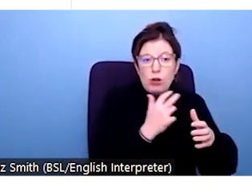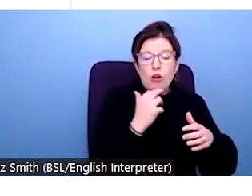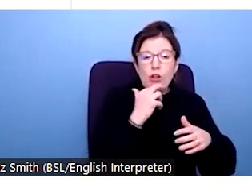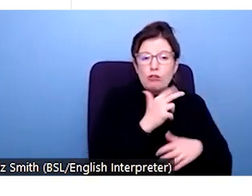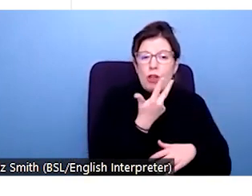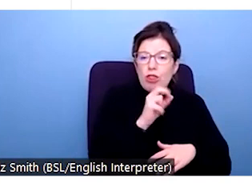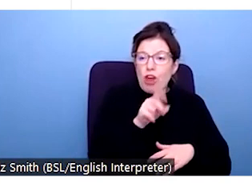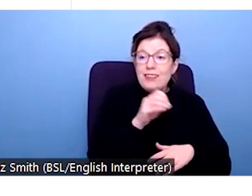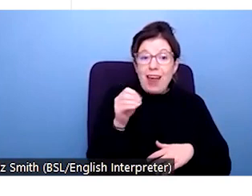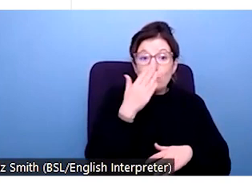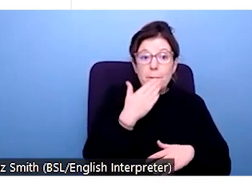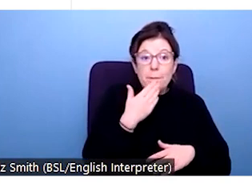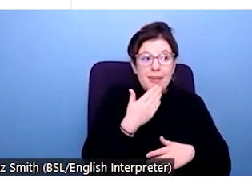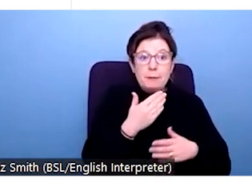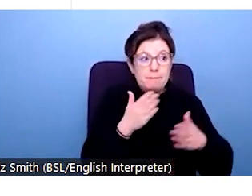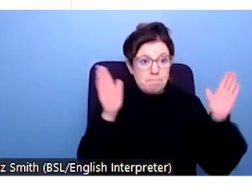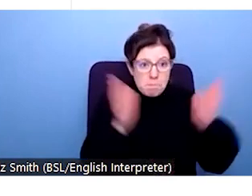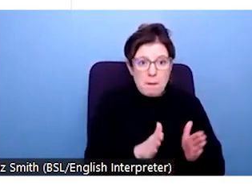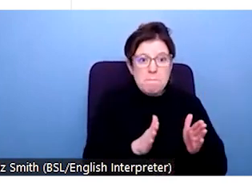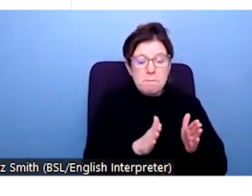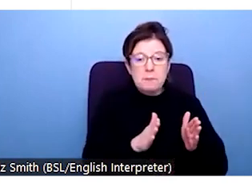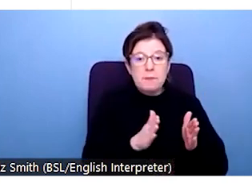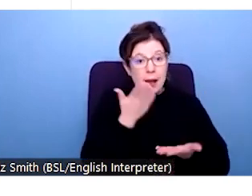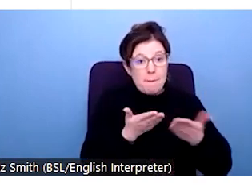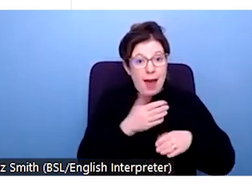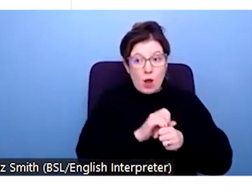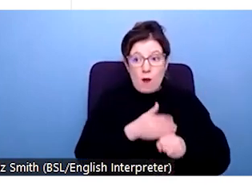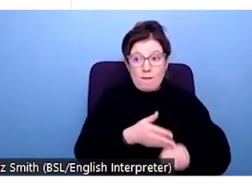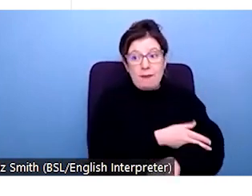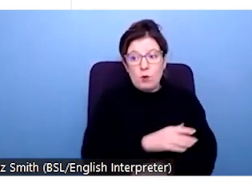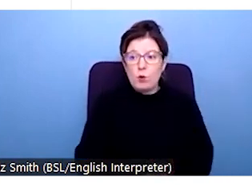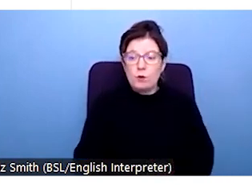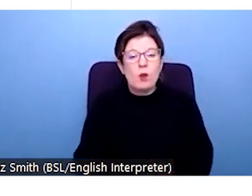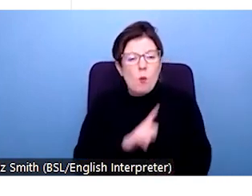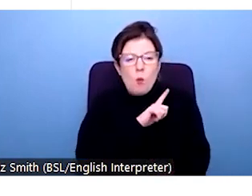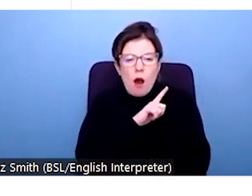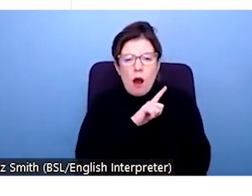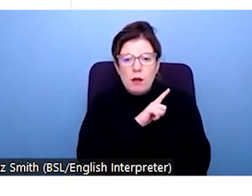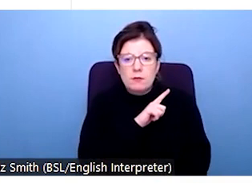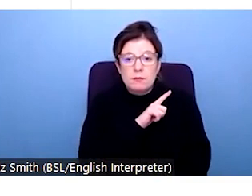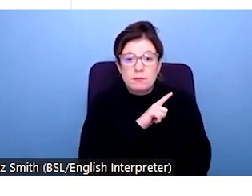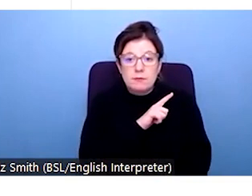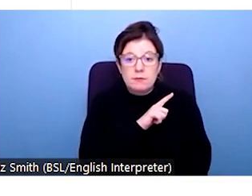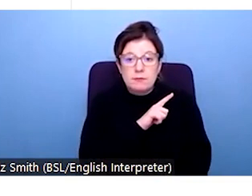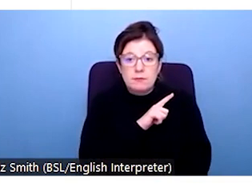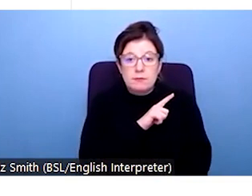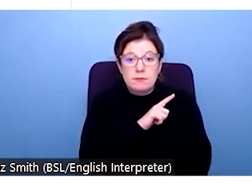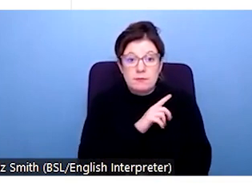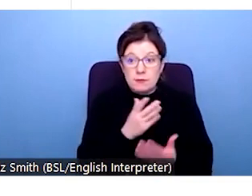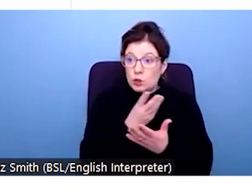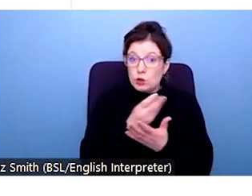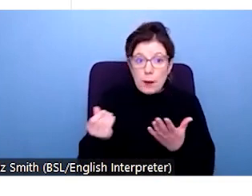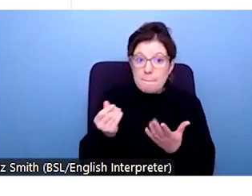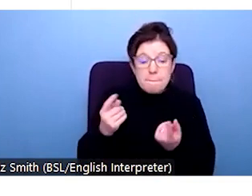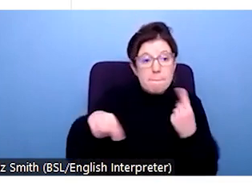people in employment overall compared with the pre pandemic level. And this is because there are more people who are outside the labour force entirely who